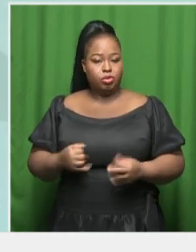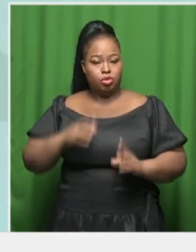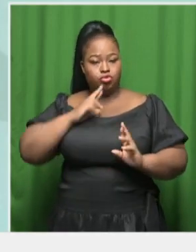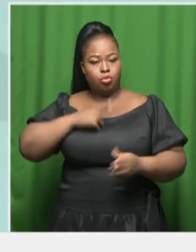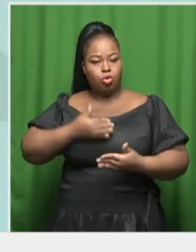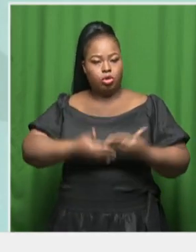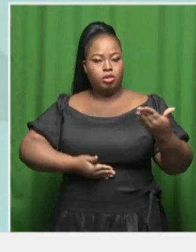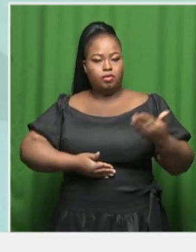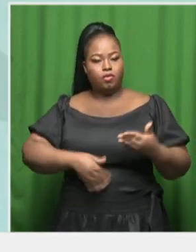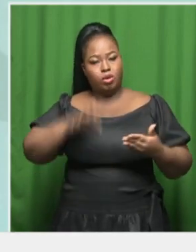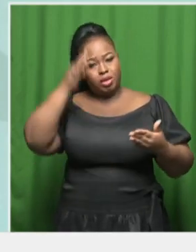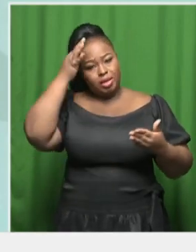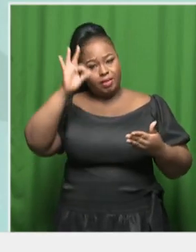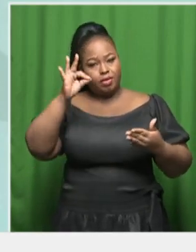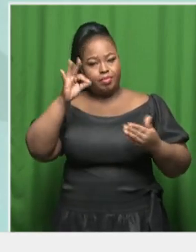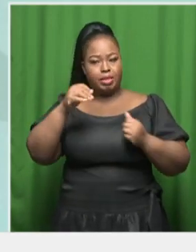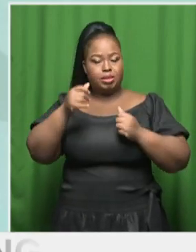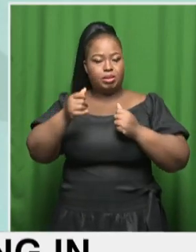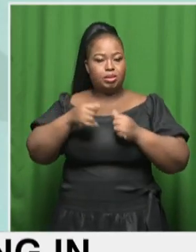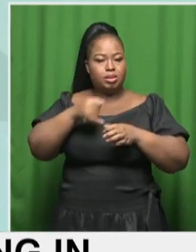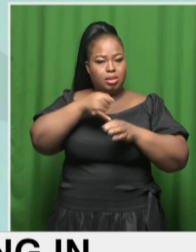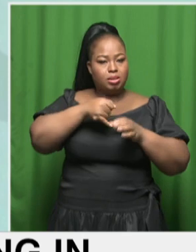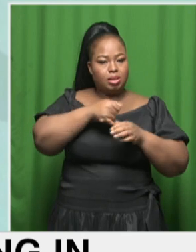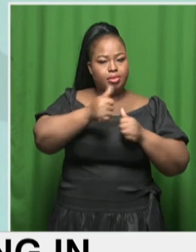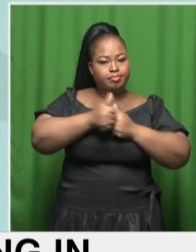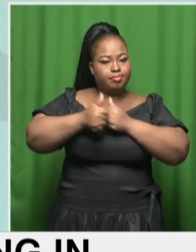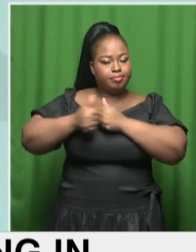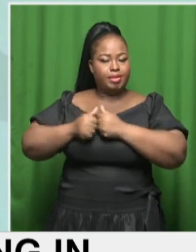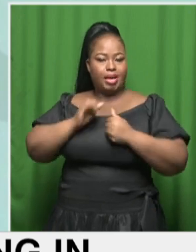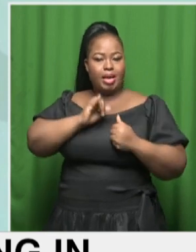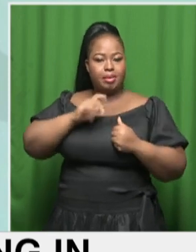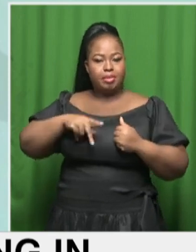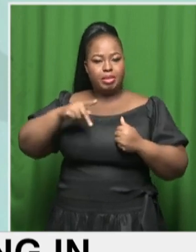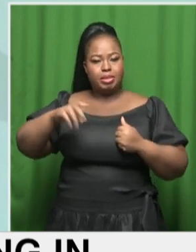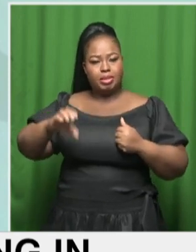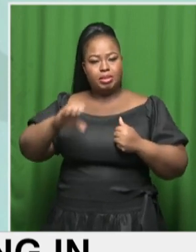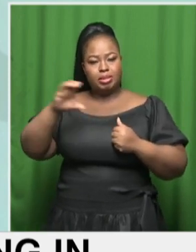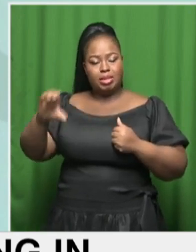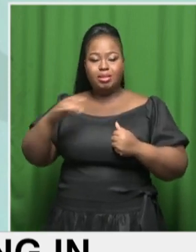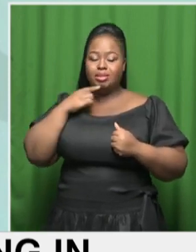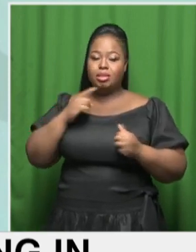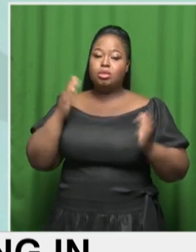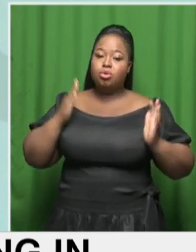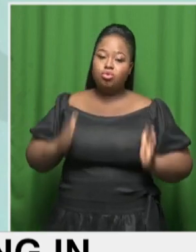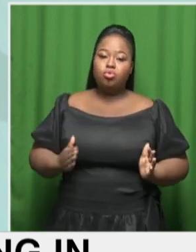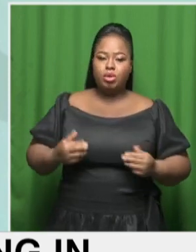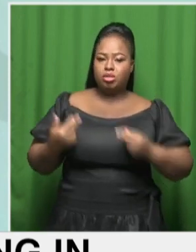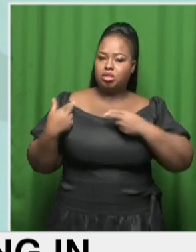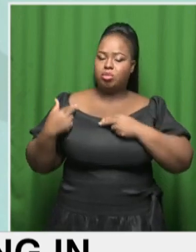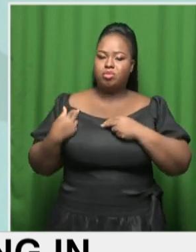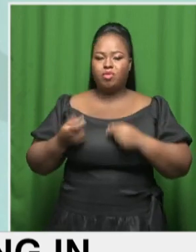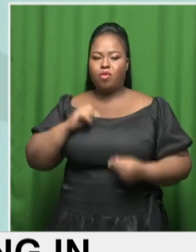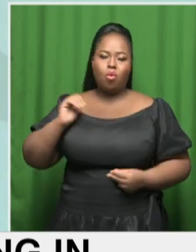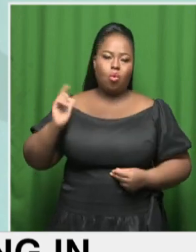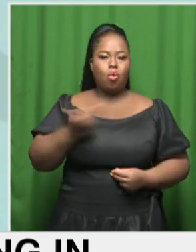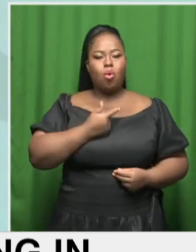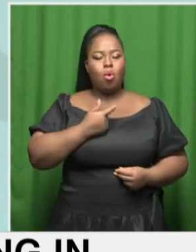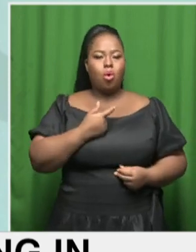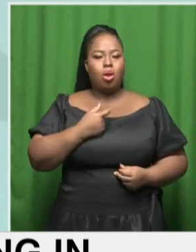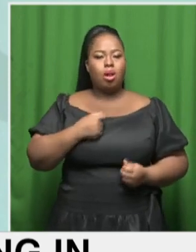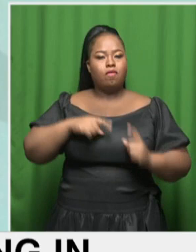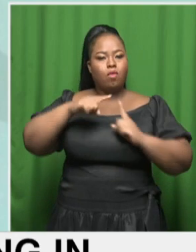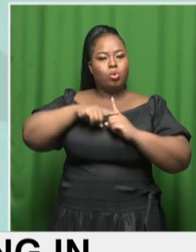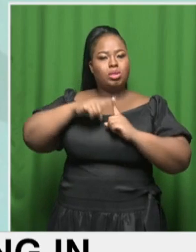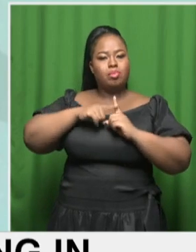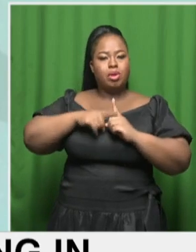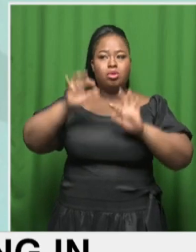of the Intergovernmental Panel on Climate Change, IPCC, details, humans are responsible for virtually all global heating over the last